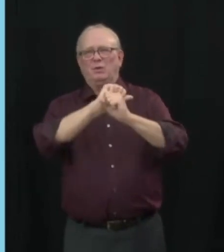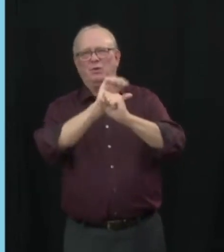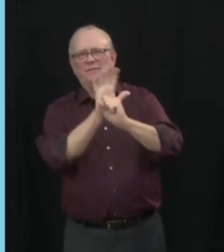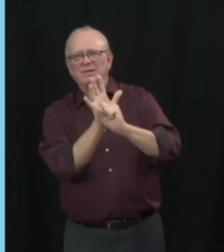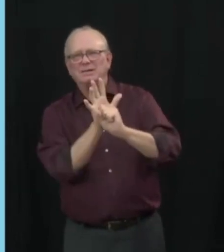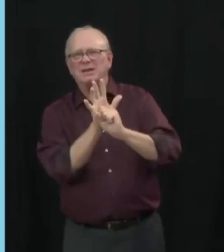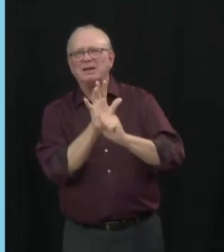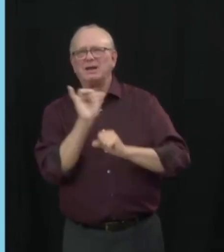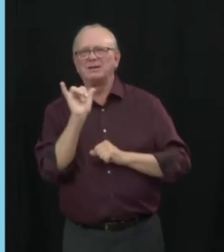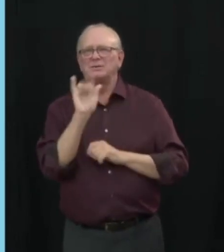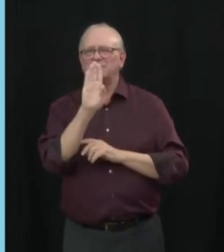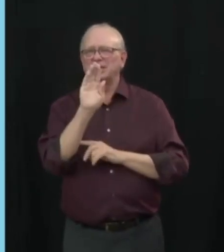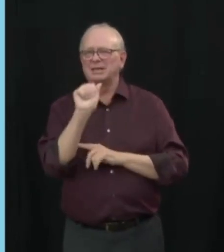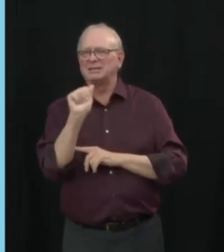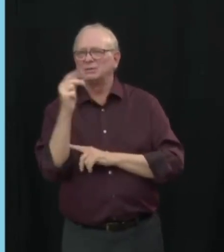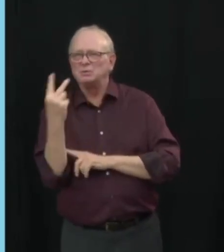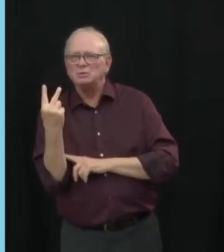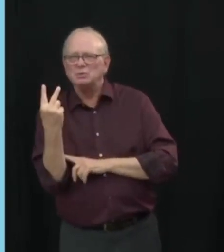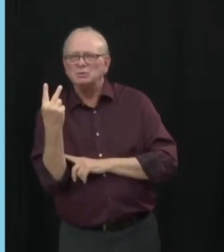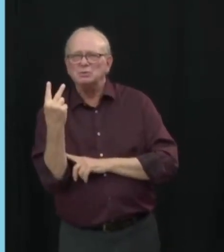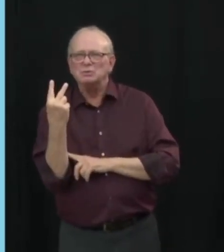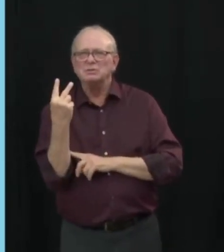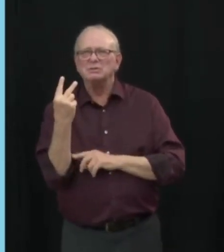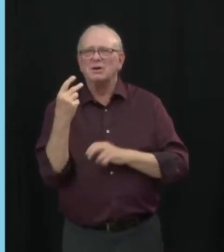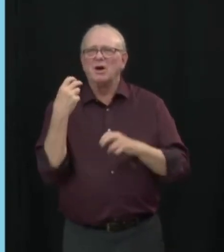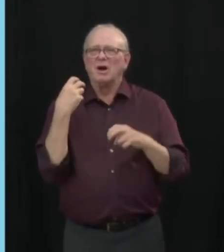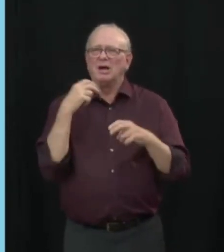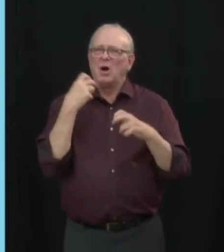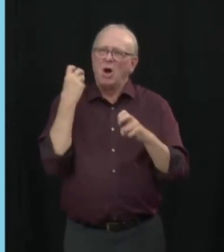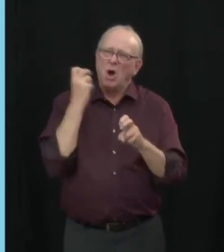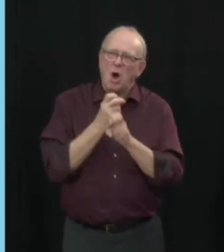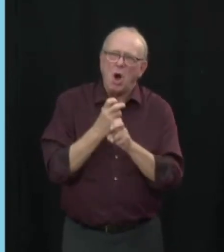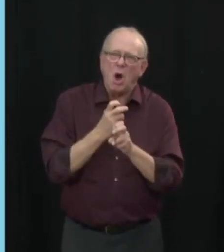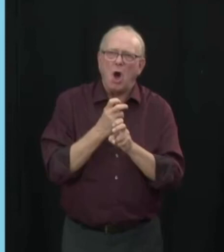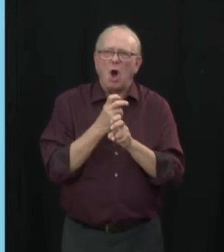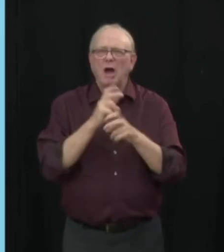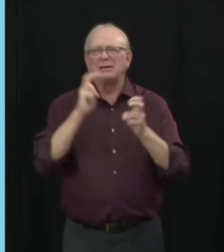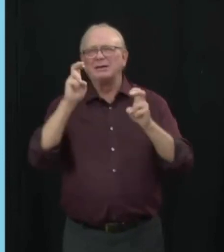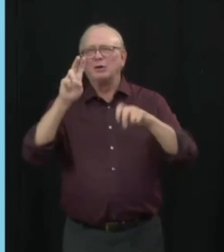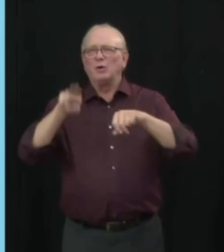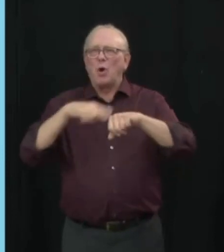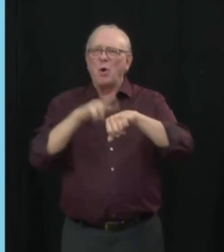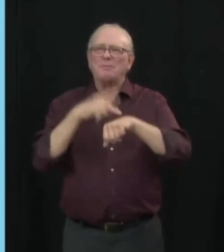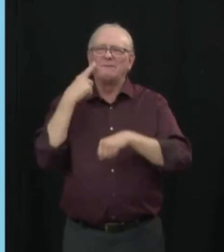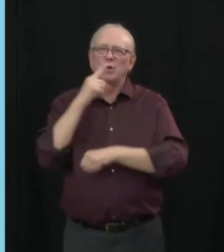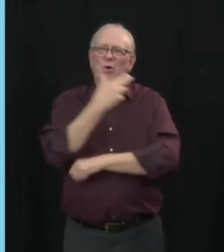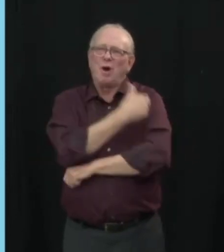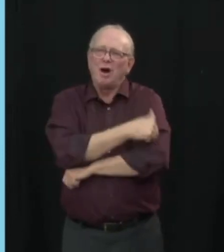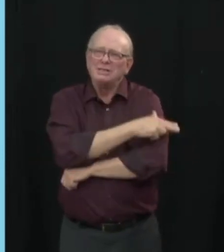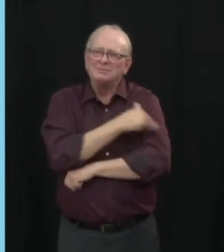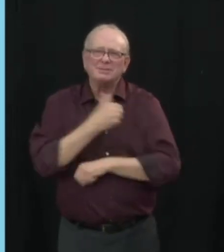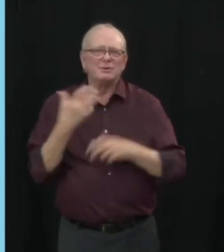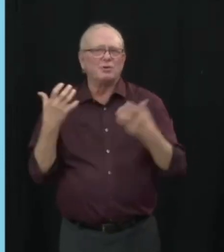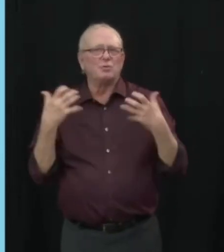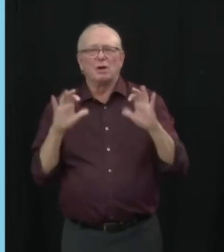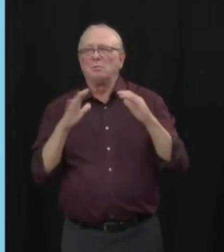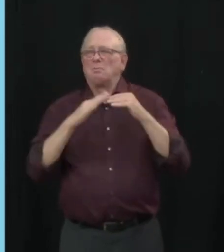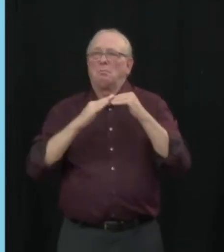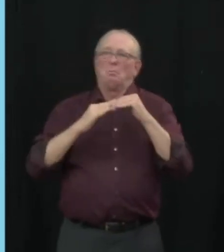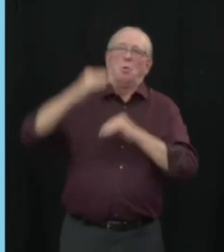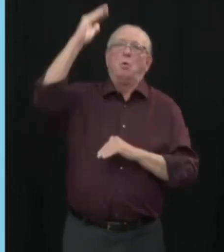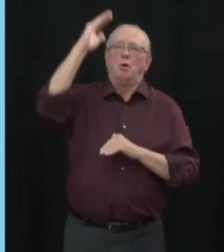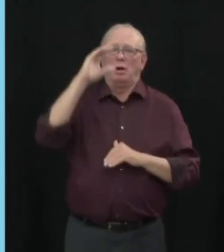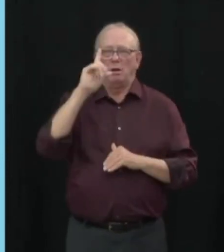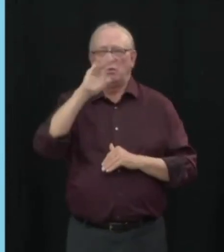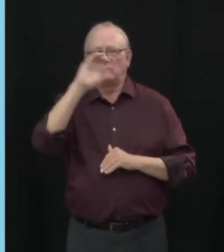not saying it's ever going to be normal, but we shouldn't have to be over 100% on regular times a year. And the only other concepts I would provide is